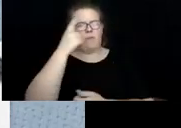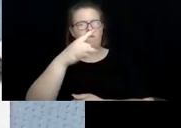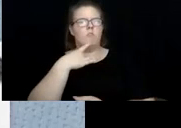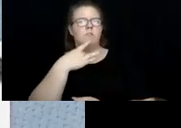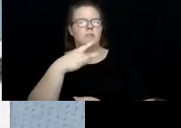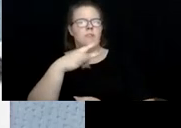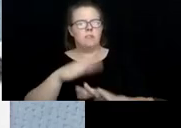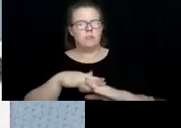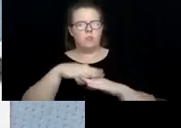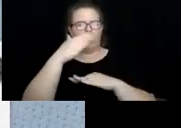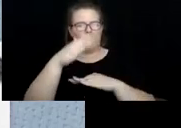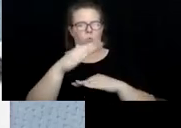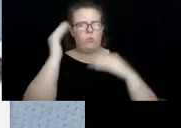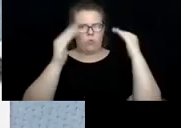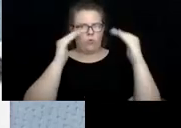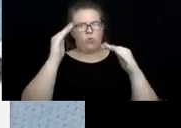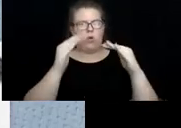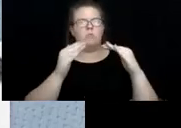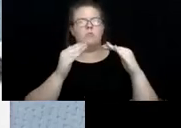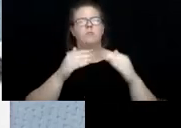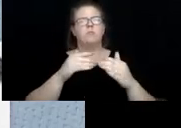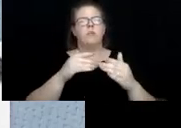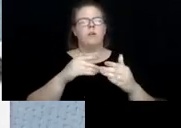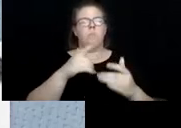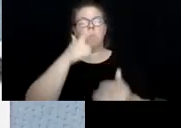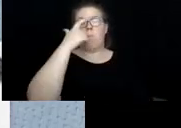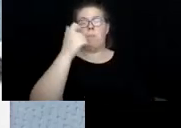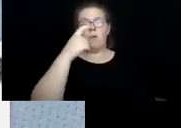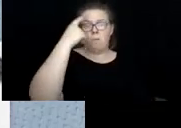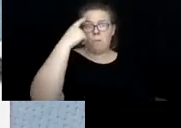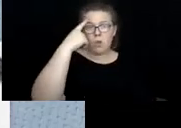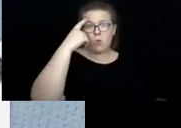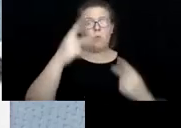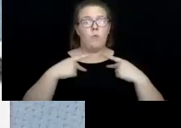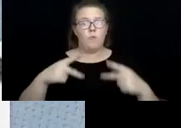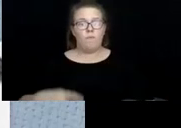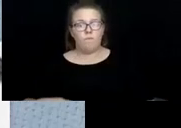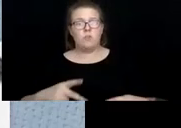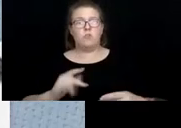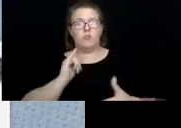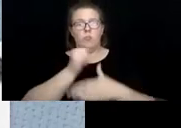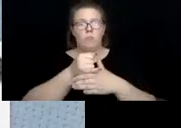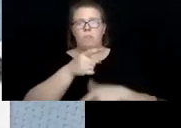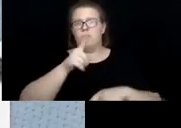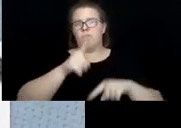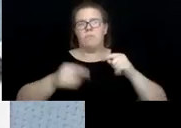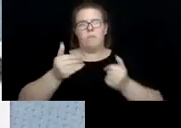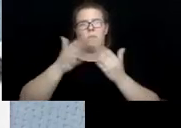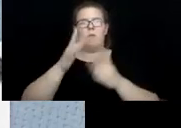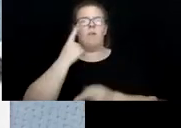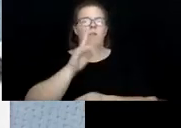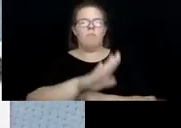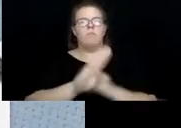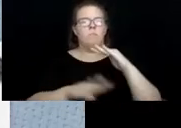or older who, because of mental or physical impairments, can no longer provide for their basic